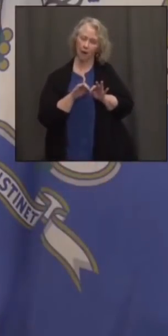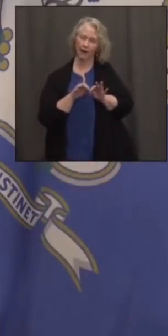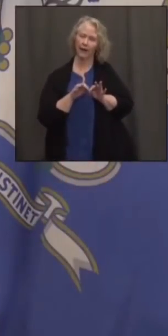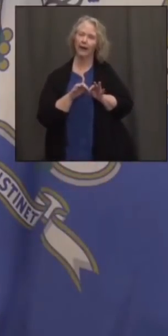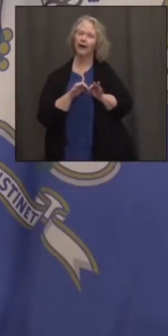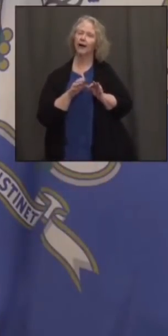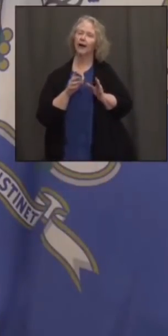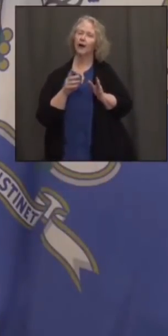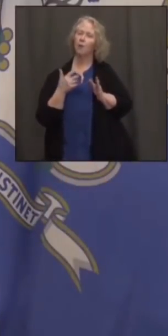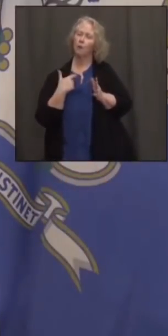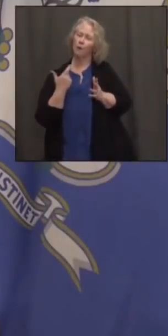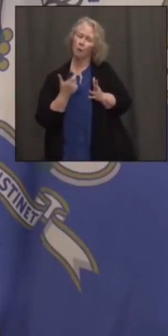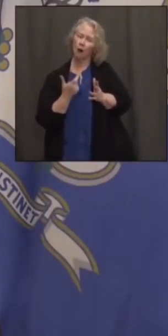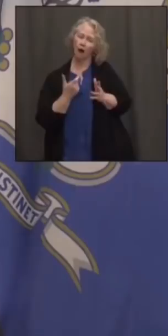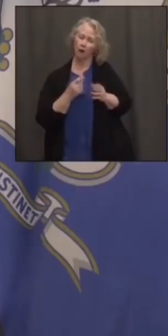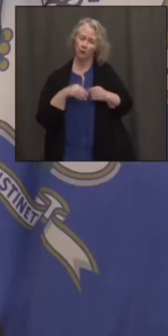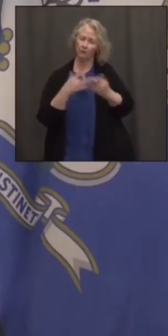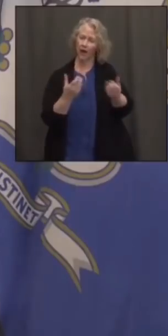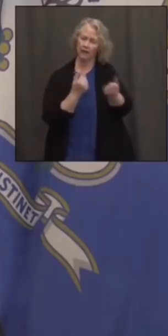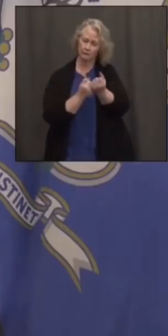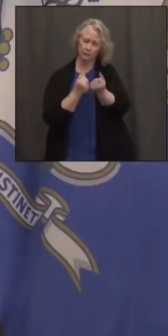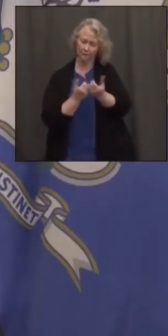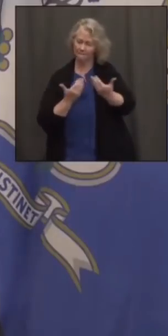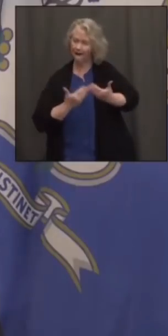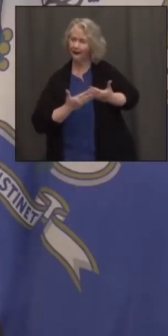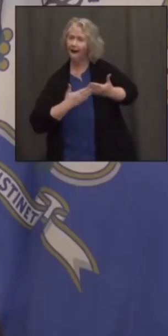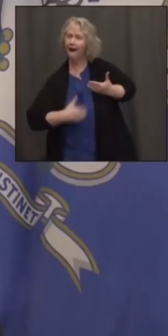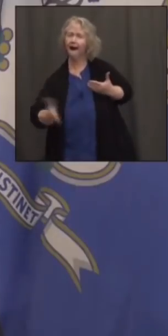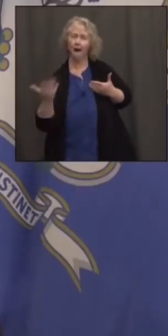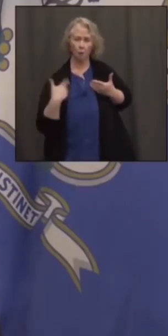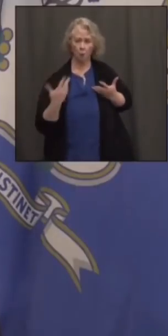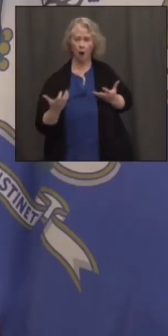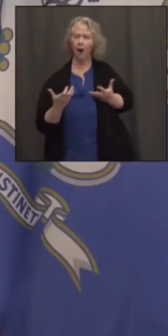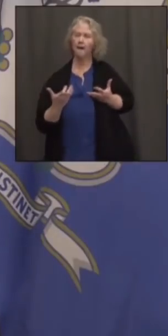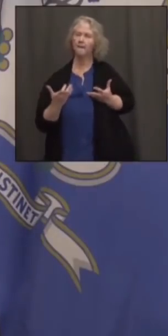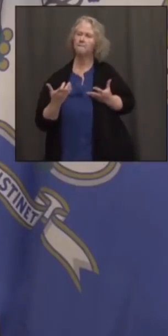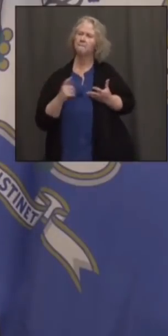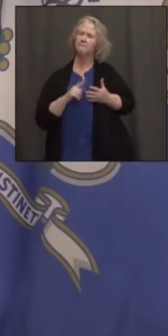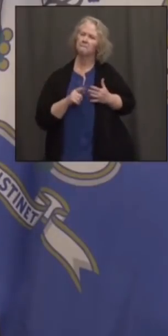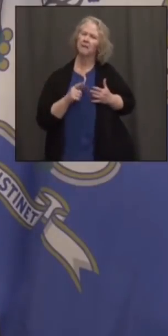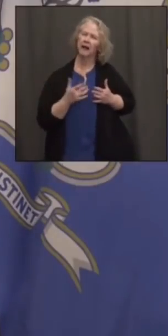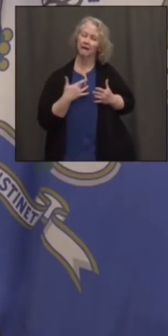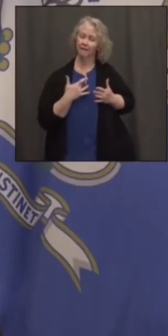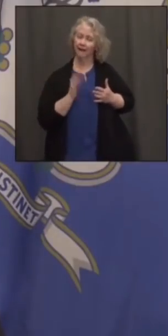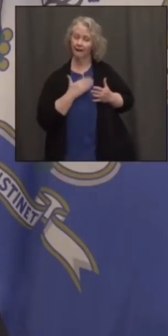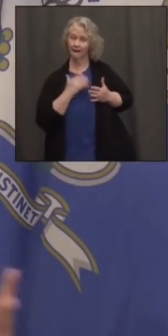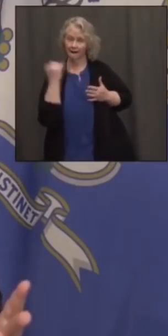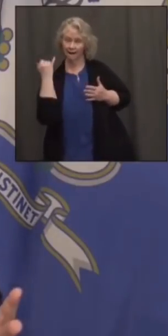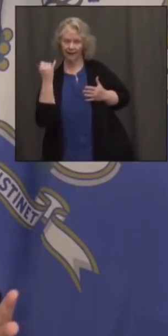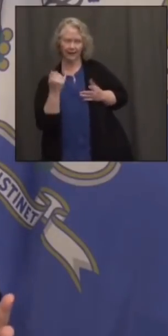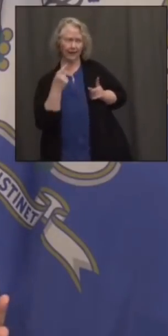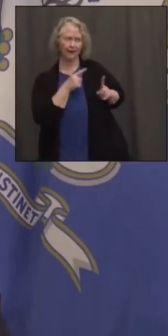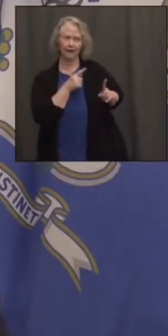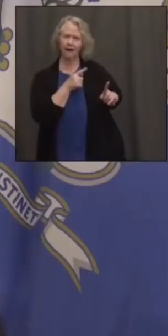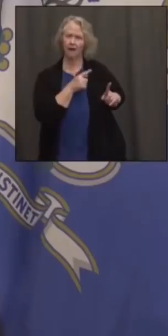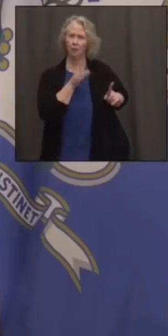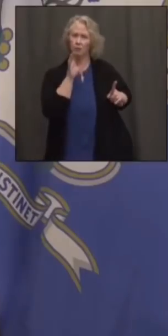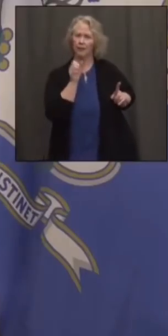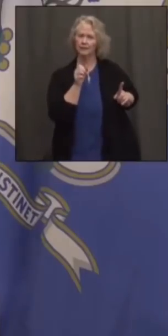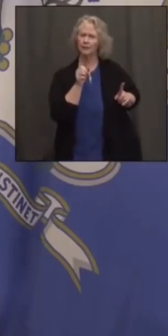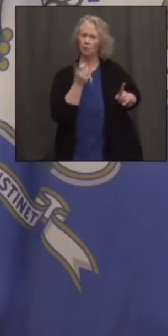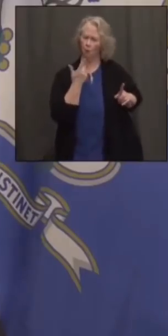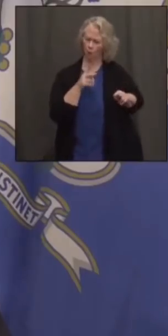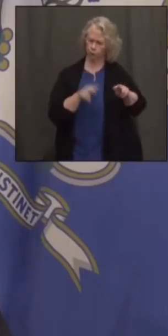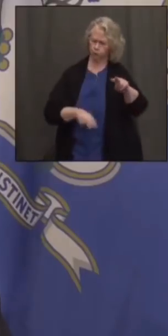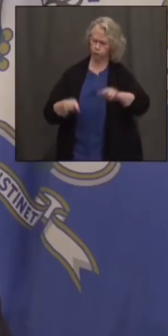everything for the long term now. But I think our strategy, and I believe the president's strategy, is let's see what works. And